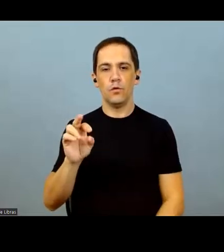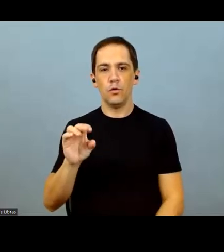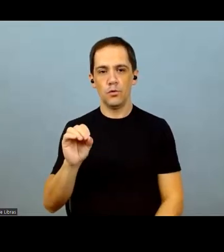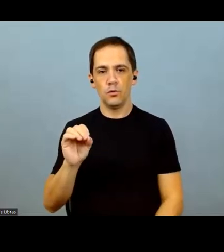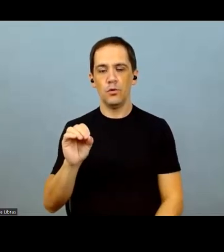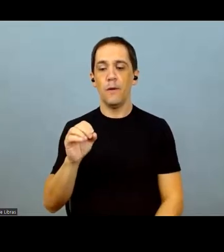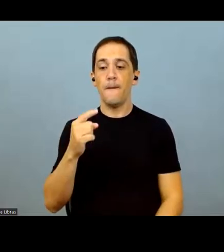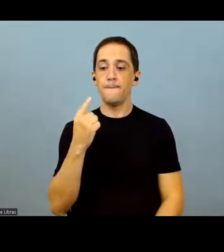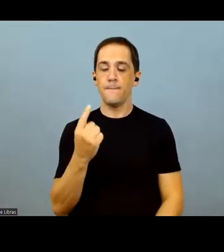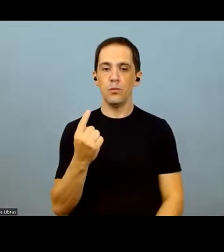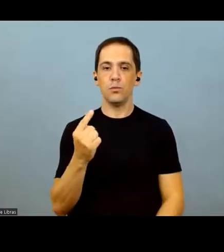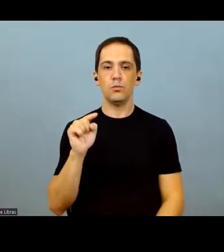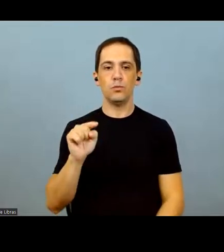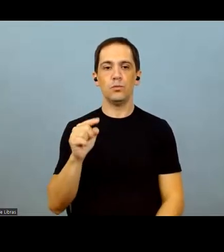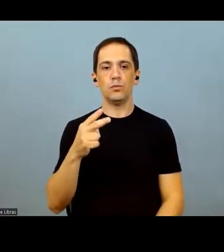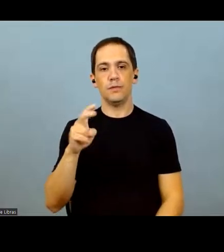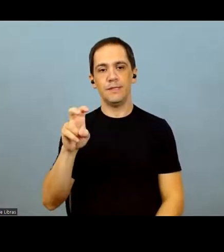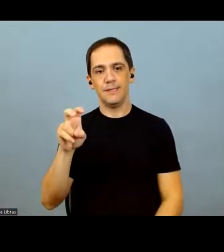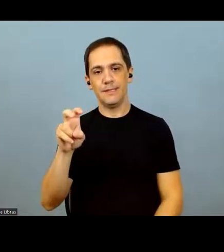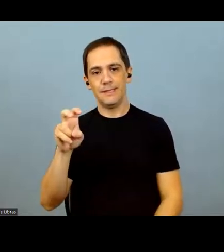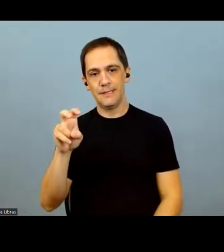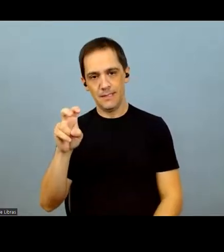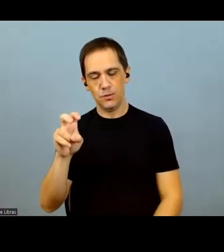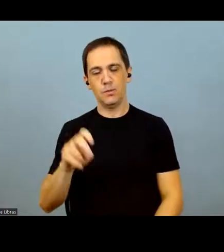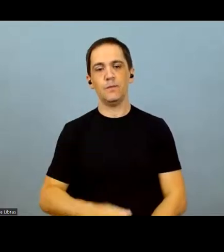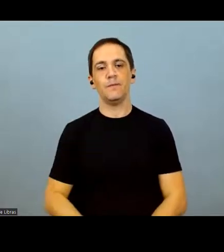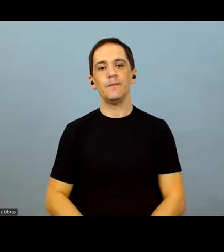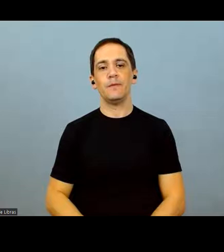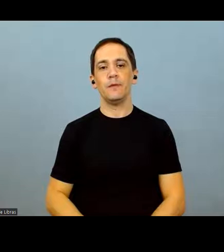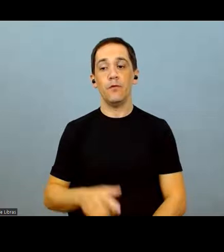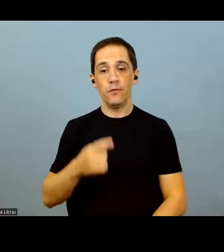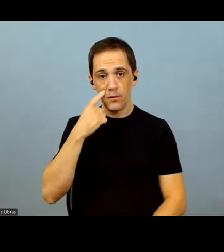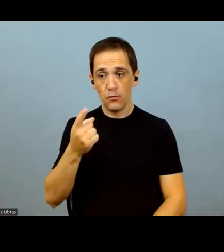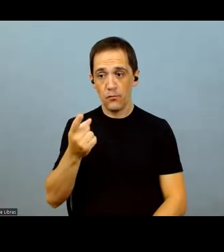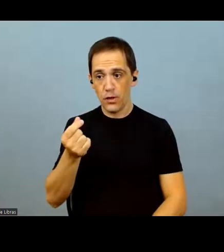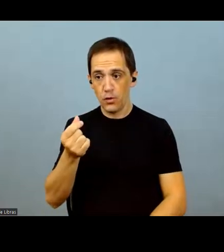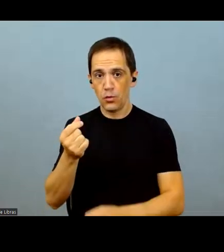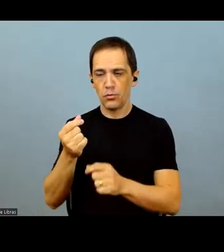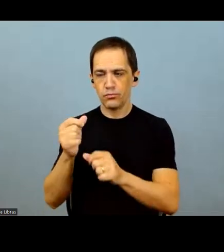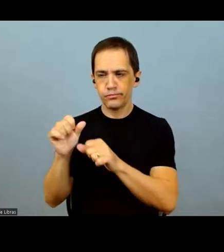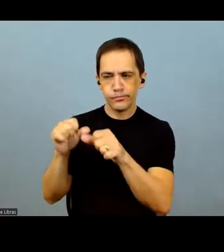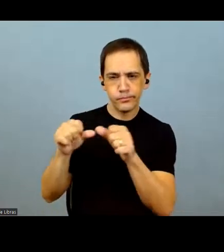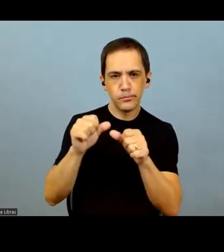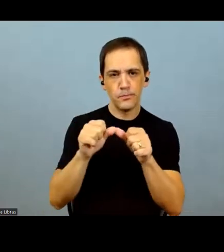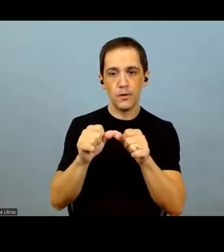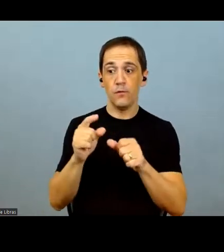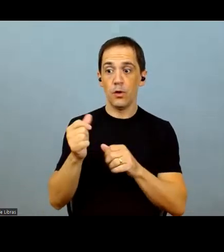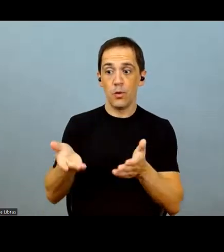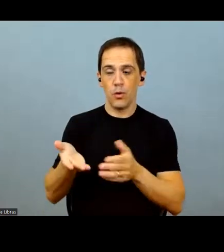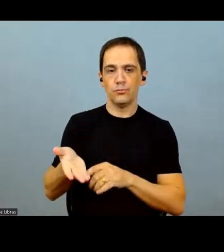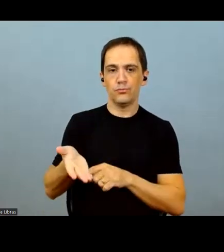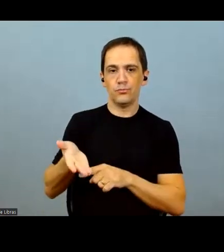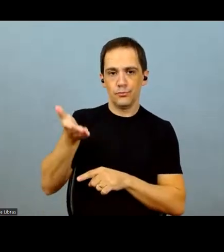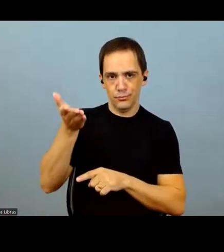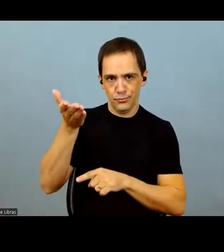We are now in phosphorus $1,205 for premium phosphorus. So